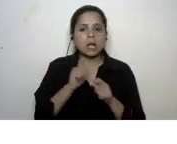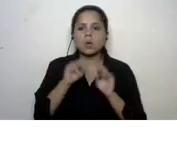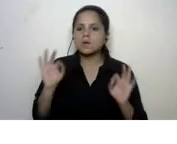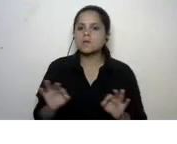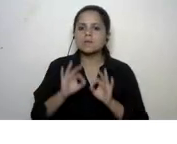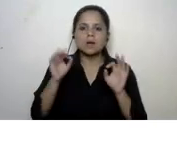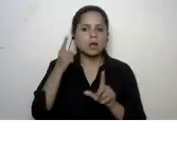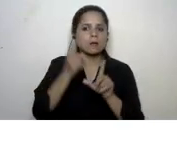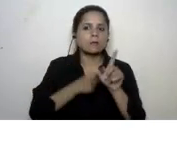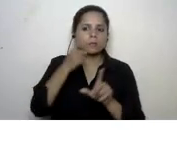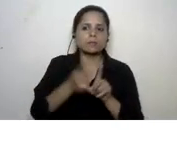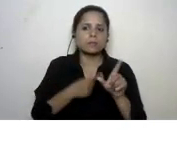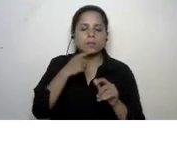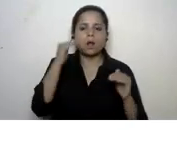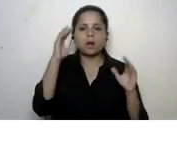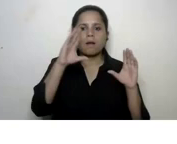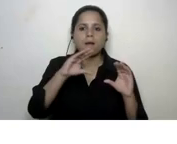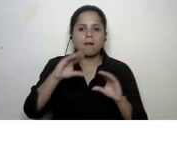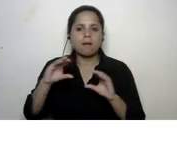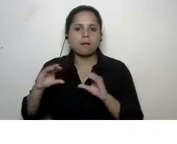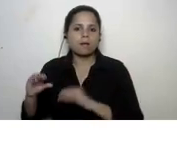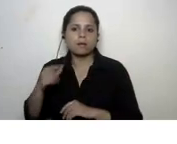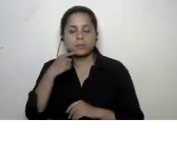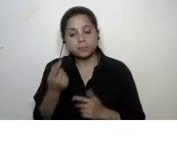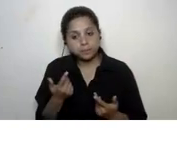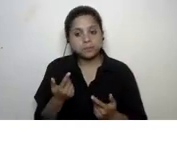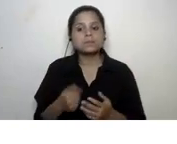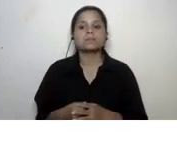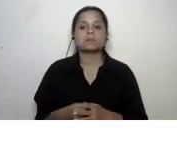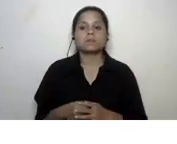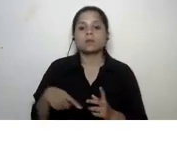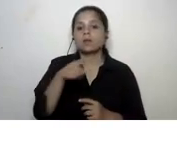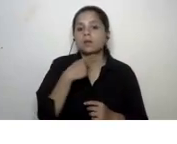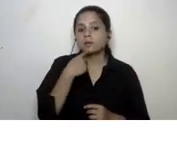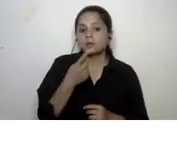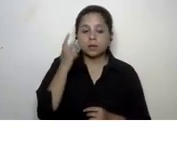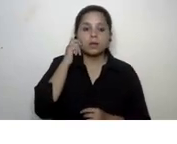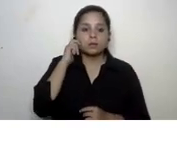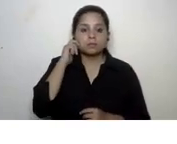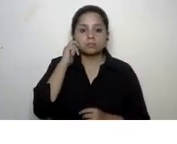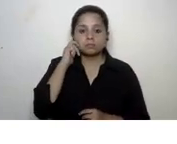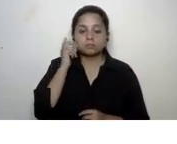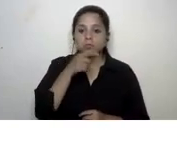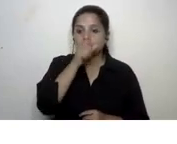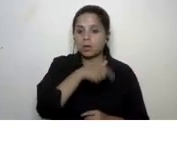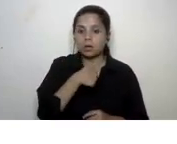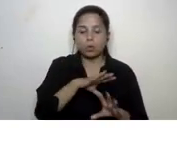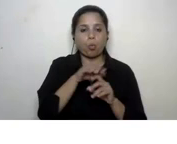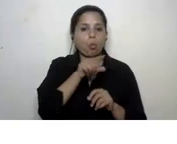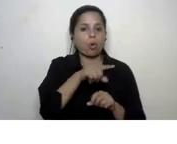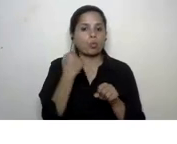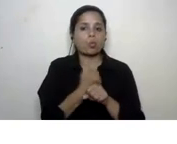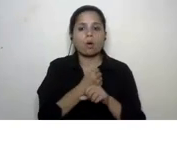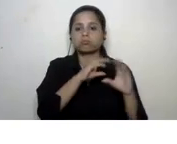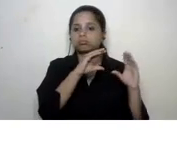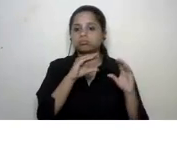every year it gets less so prophetically when he says this he does actually lose all his work and then